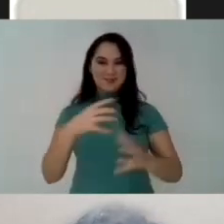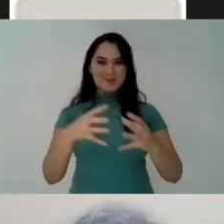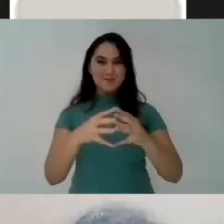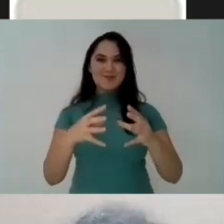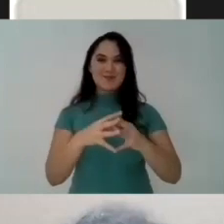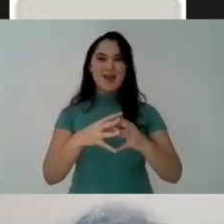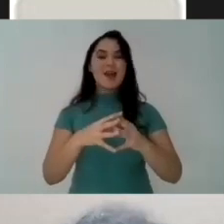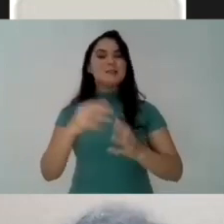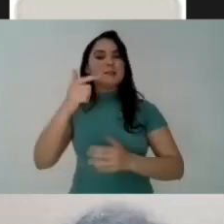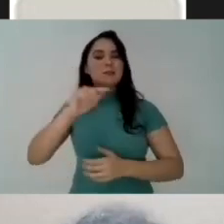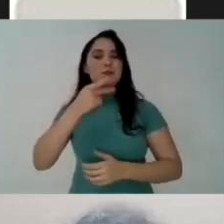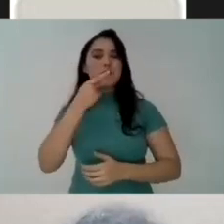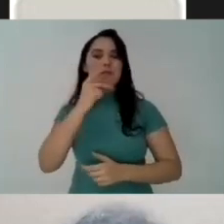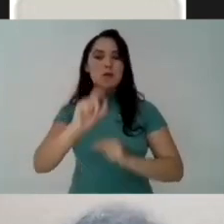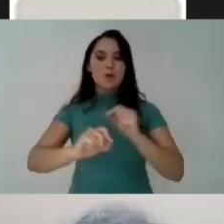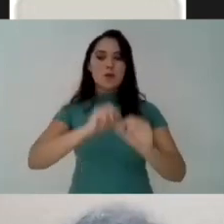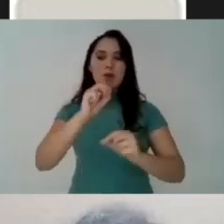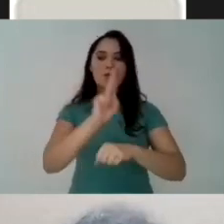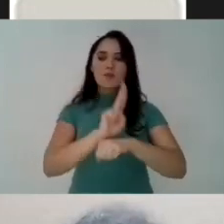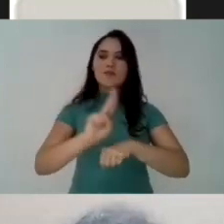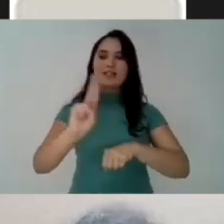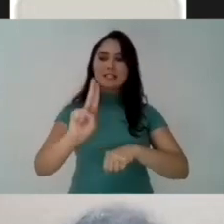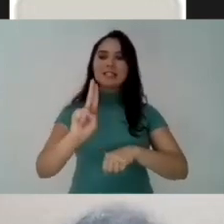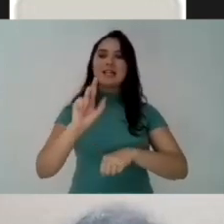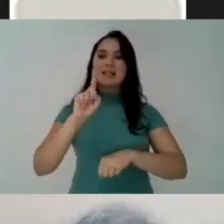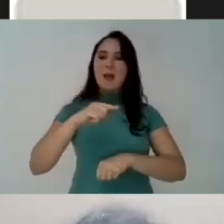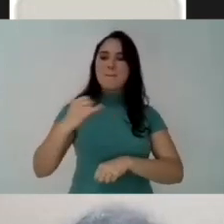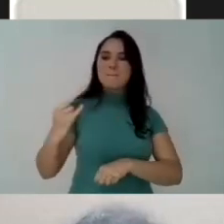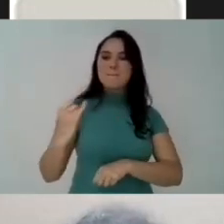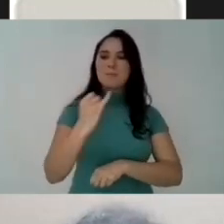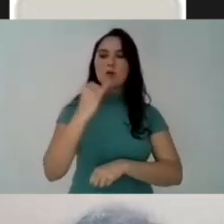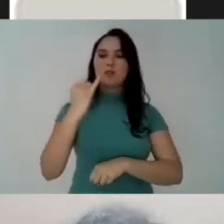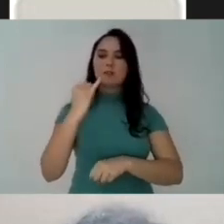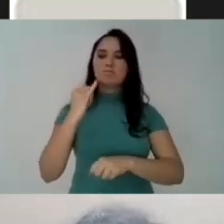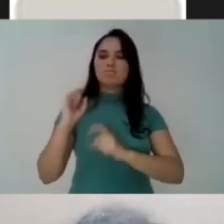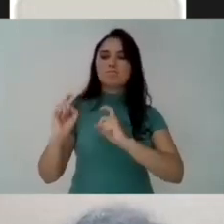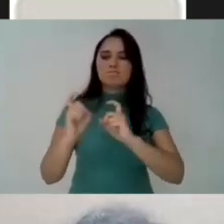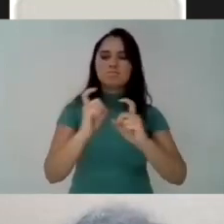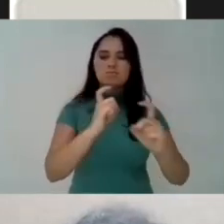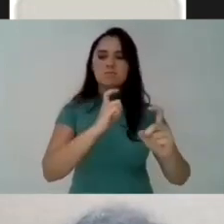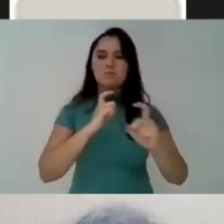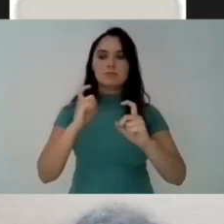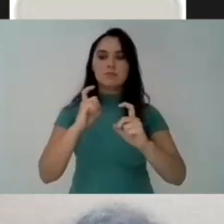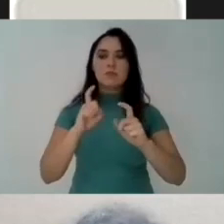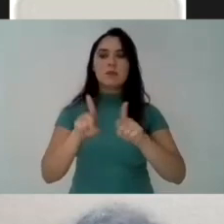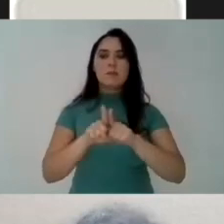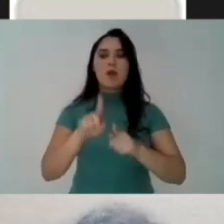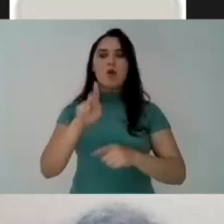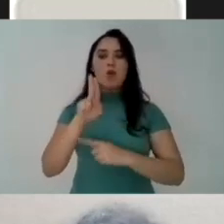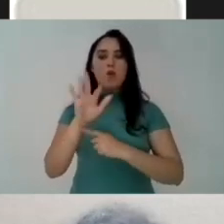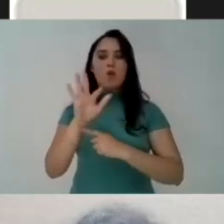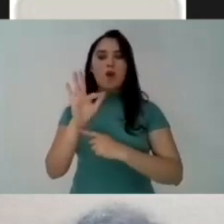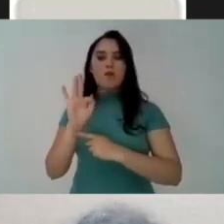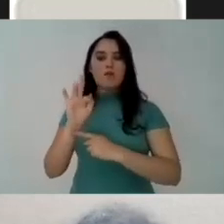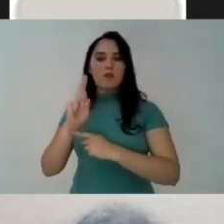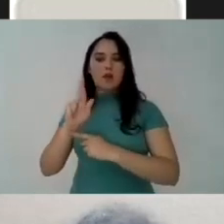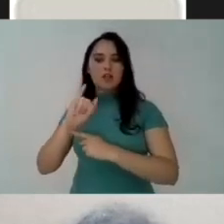movement entities They have federations, they have blocs,